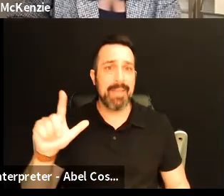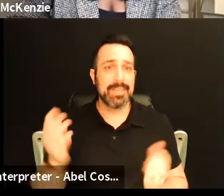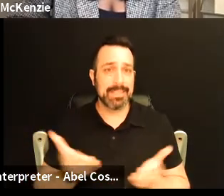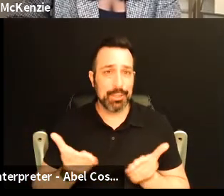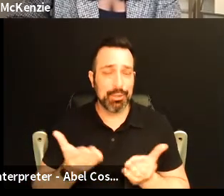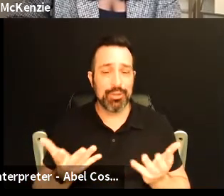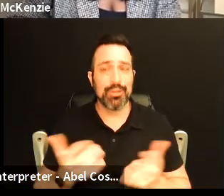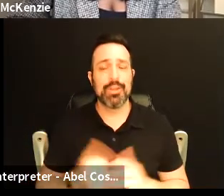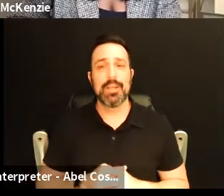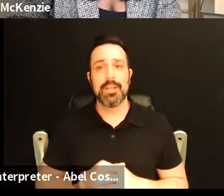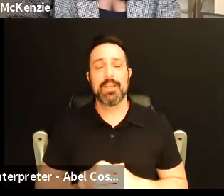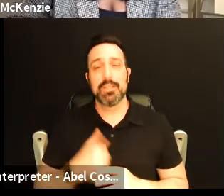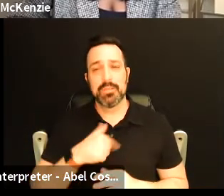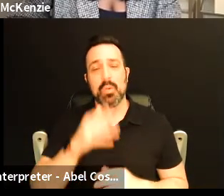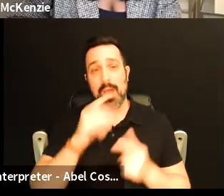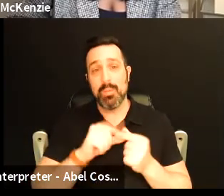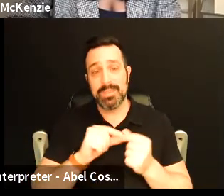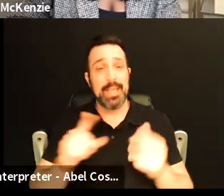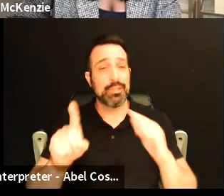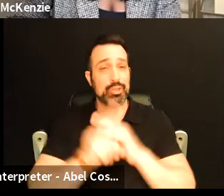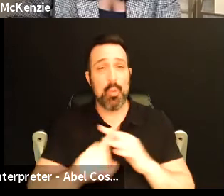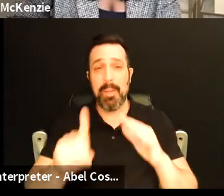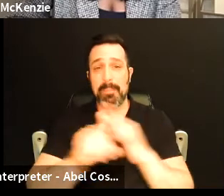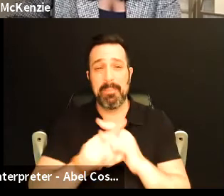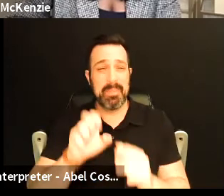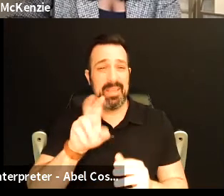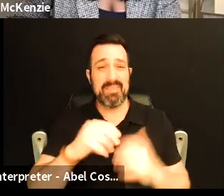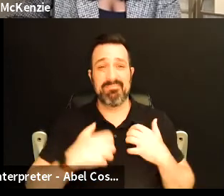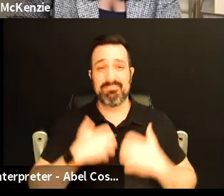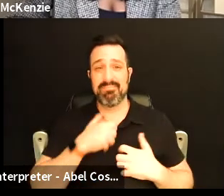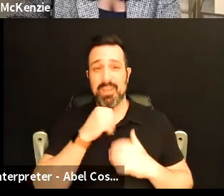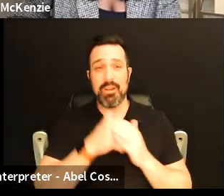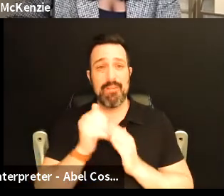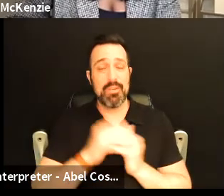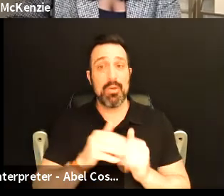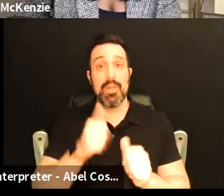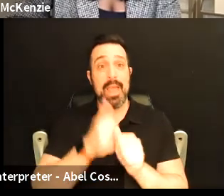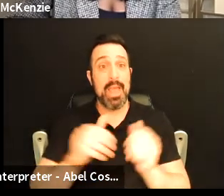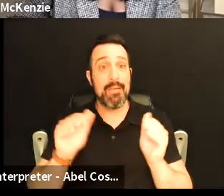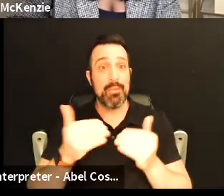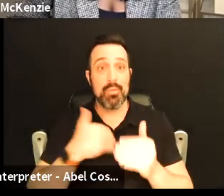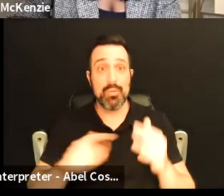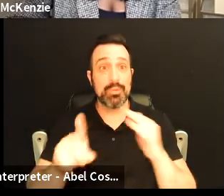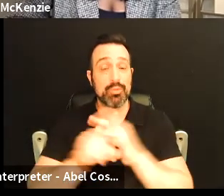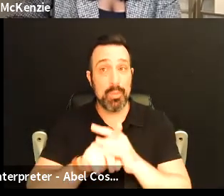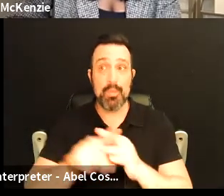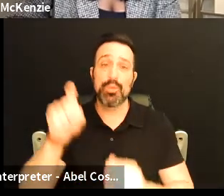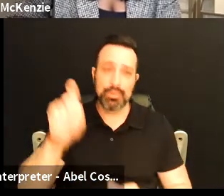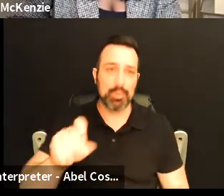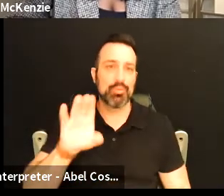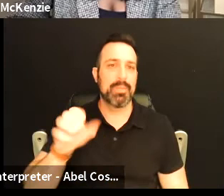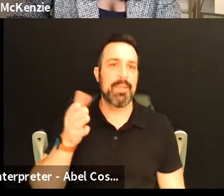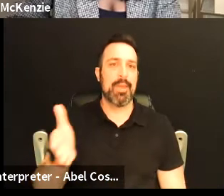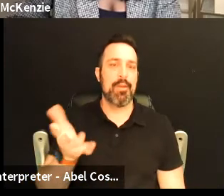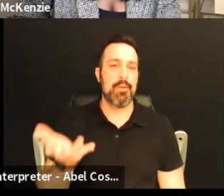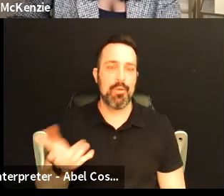and so i will say show up even if it's uncomfortable i always say every room that we're in we're supposed to be in um